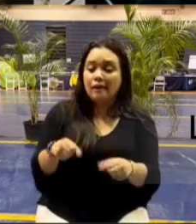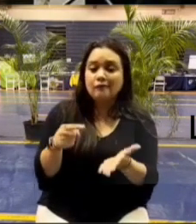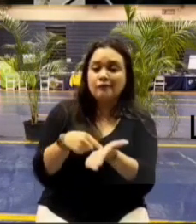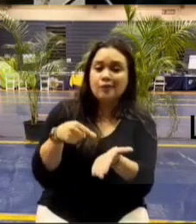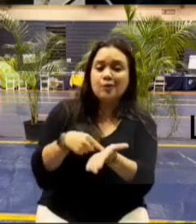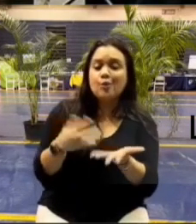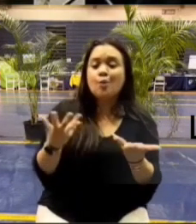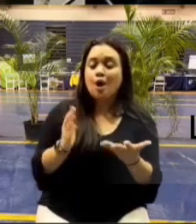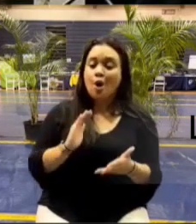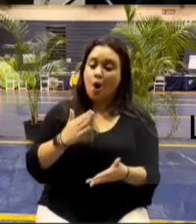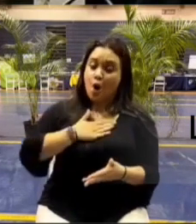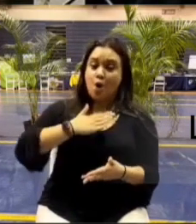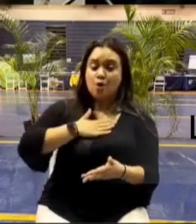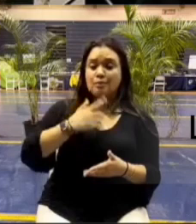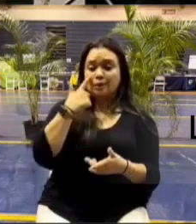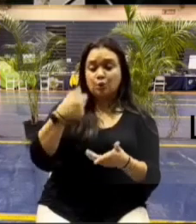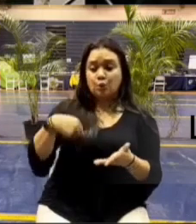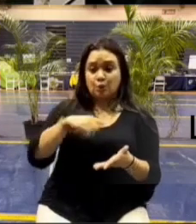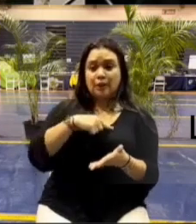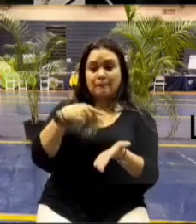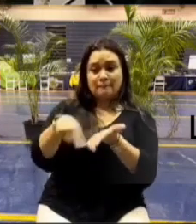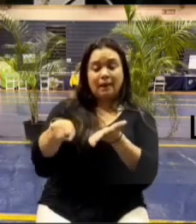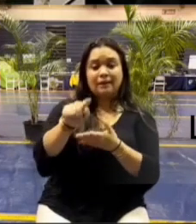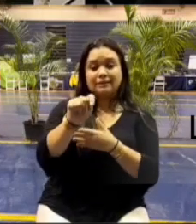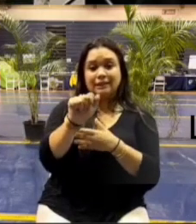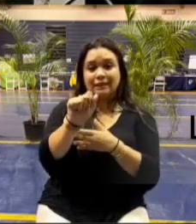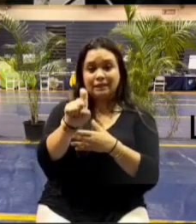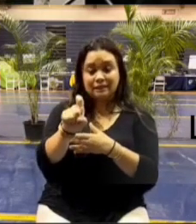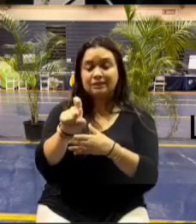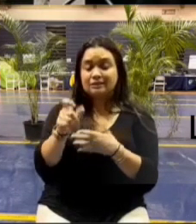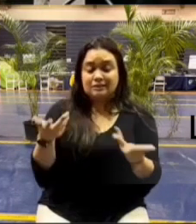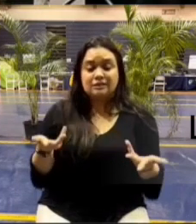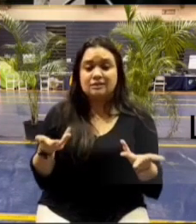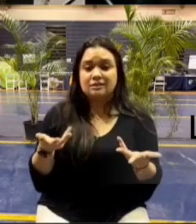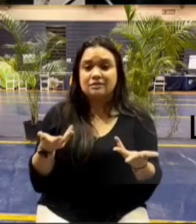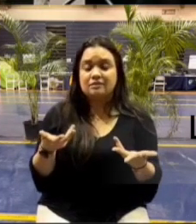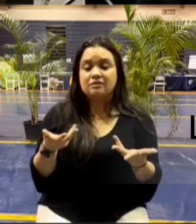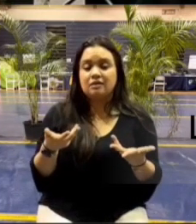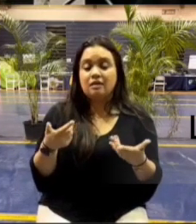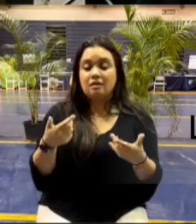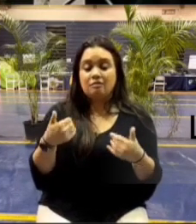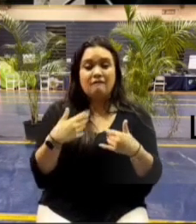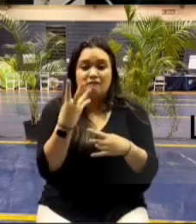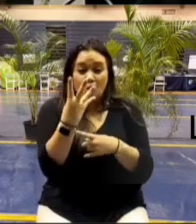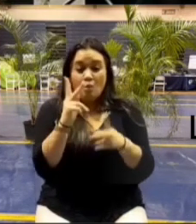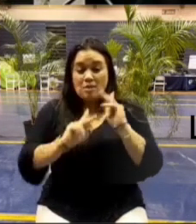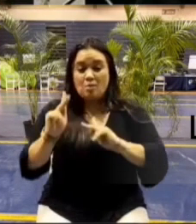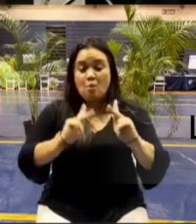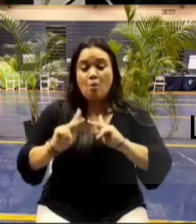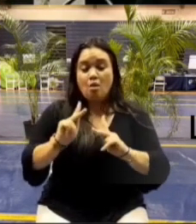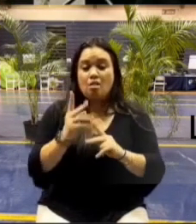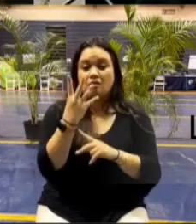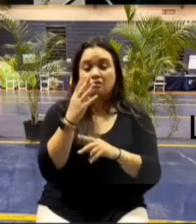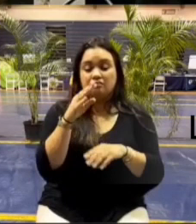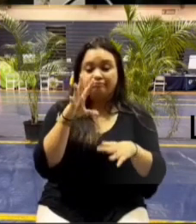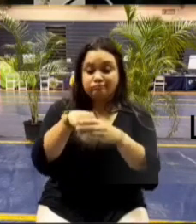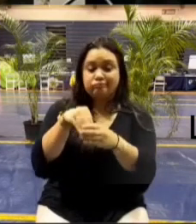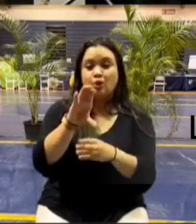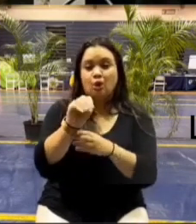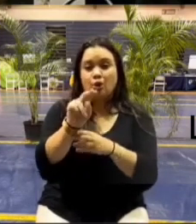because we are all taxpayers um we have four people four delegates in congress